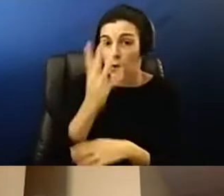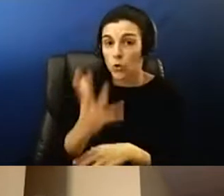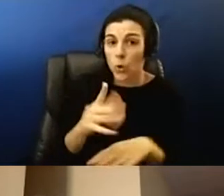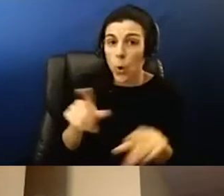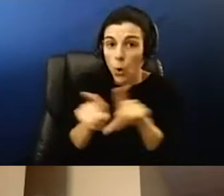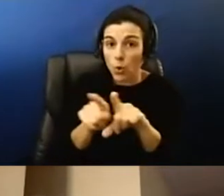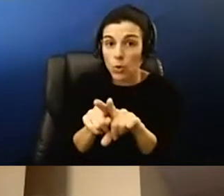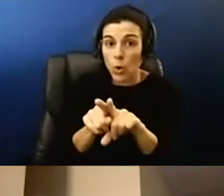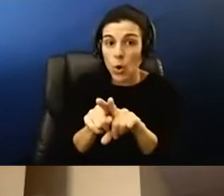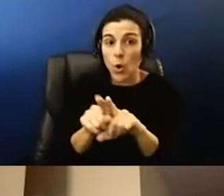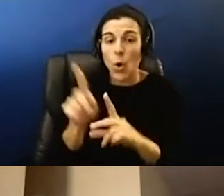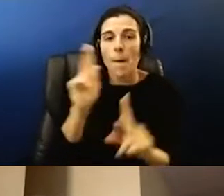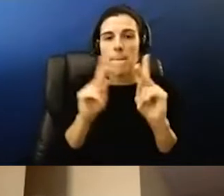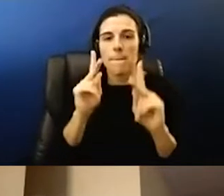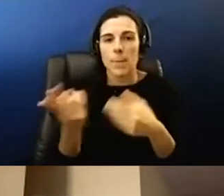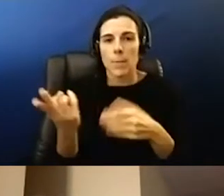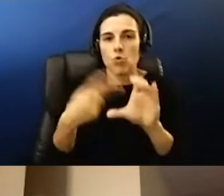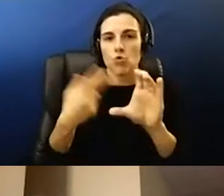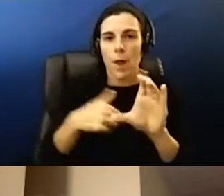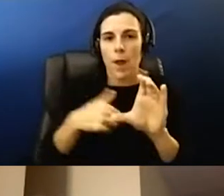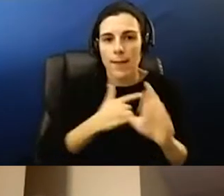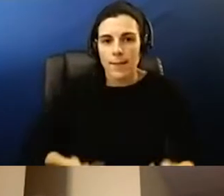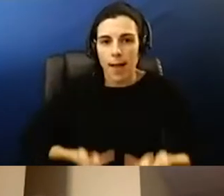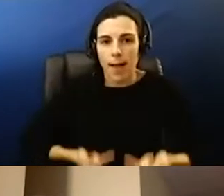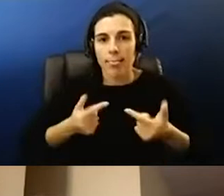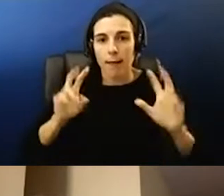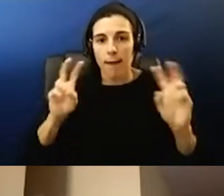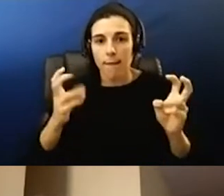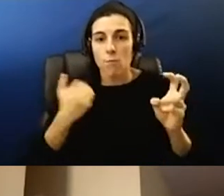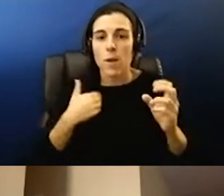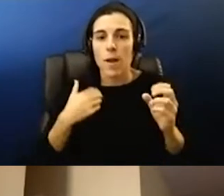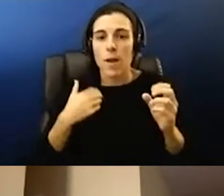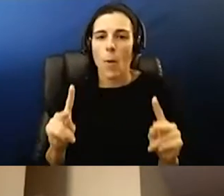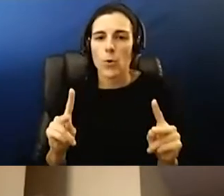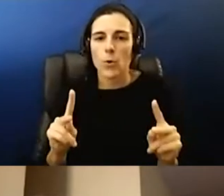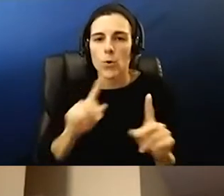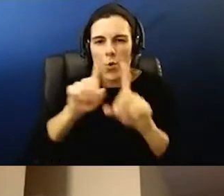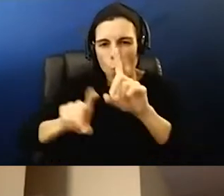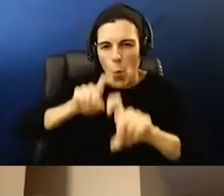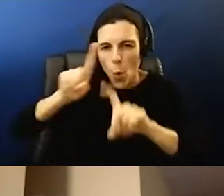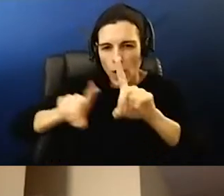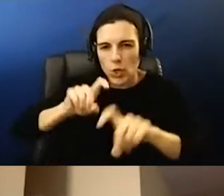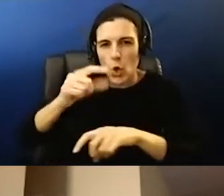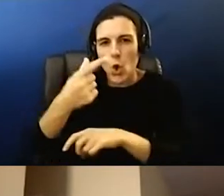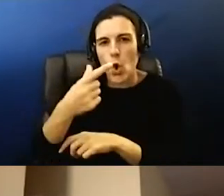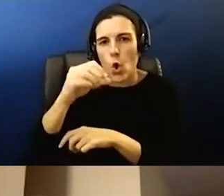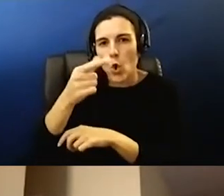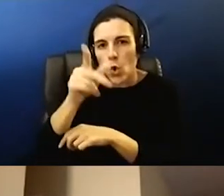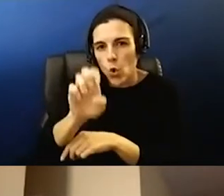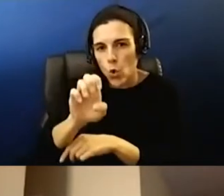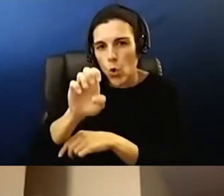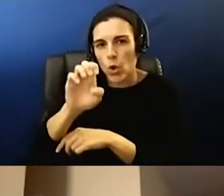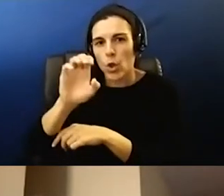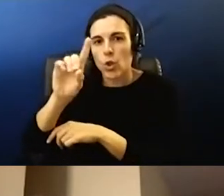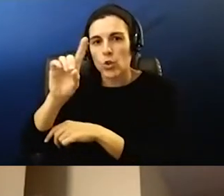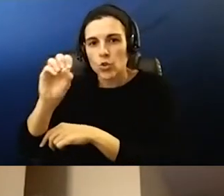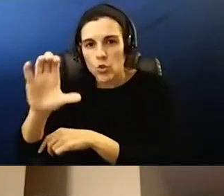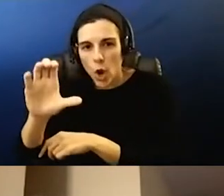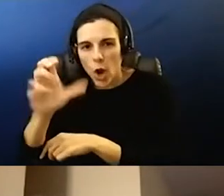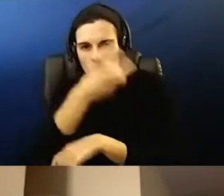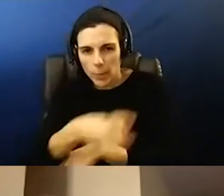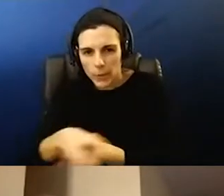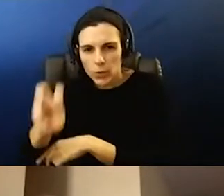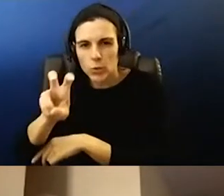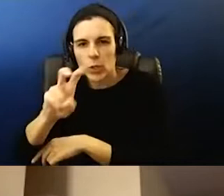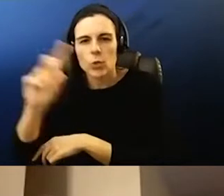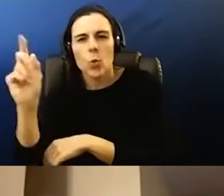have people joining us live, we also offered folks the opportunity to put a question in a Google doc. So I'm going to skip over to the Google doc to ask a question